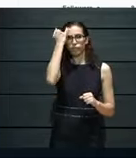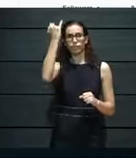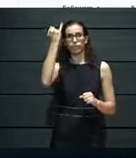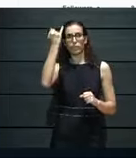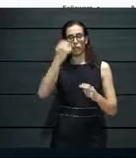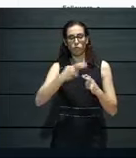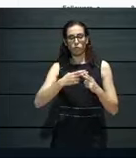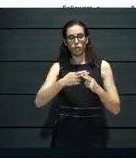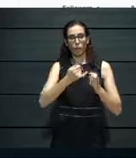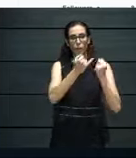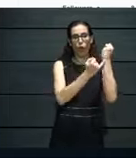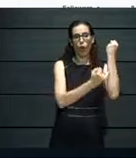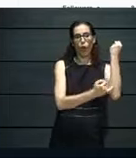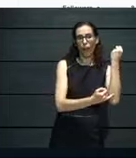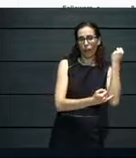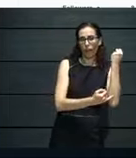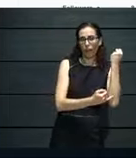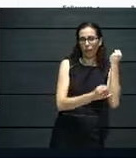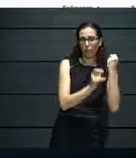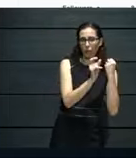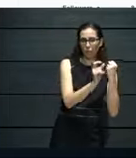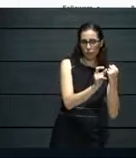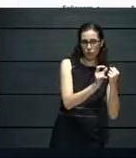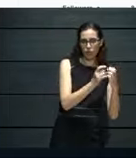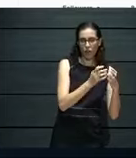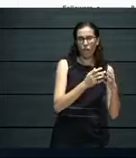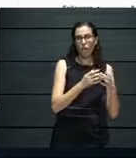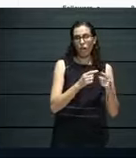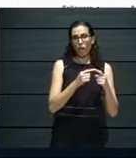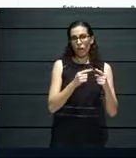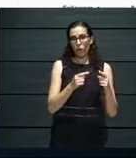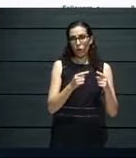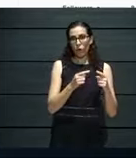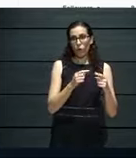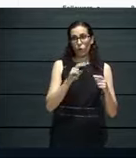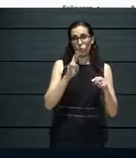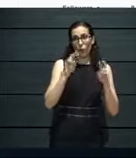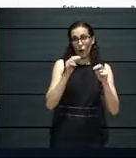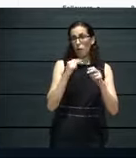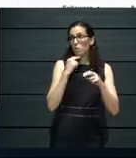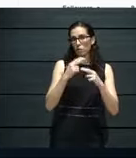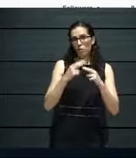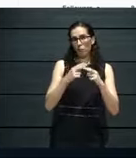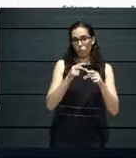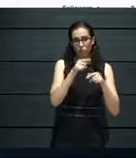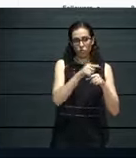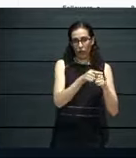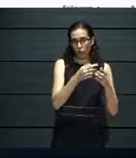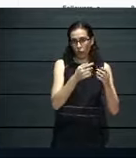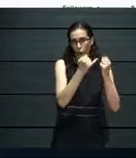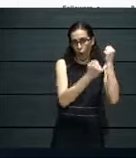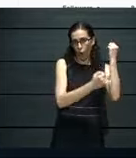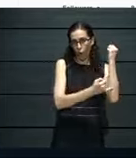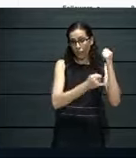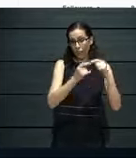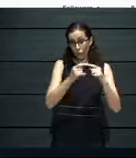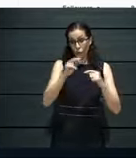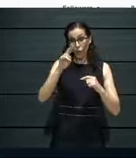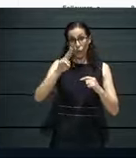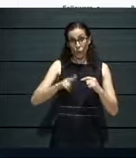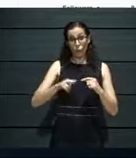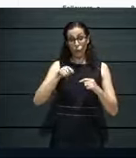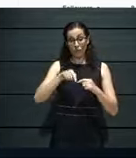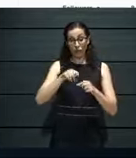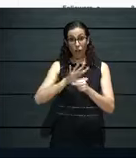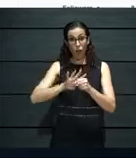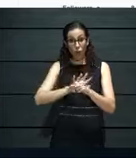online, the online bits. Um, and generally we don't do this. So, um, this, the